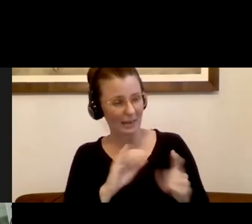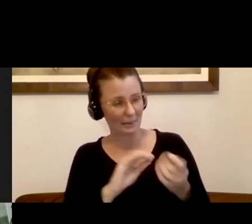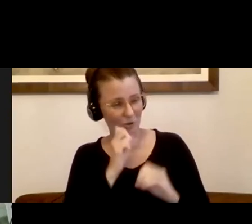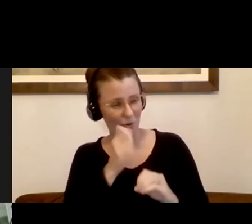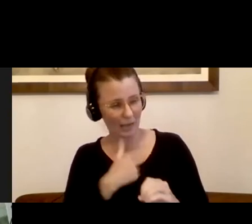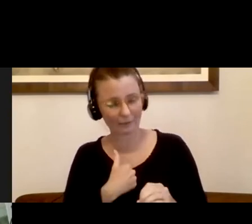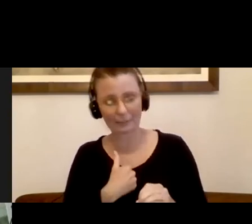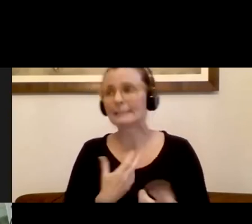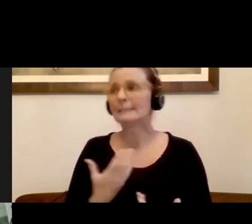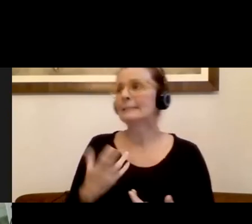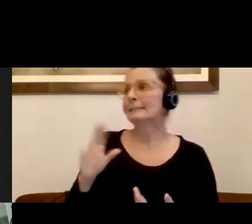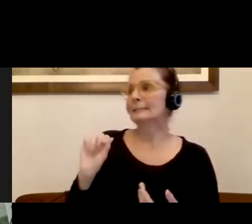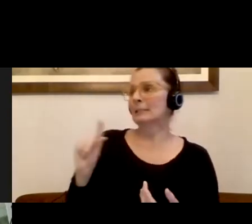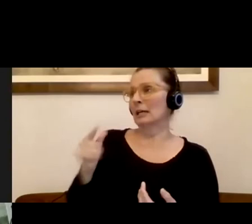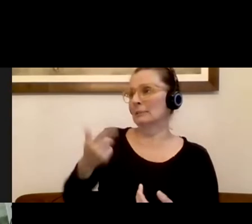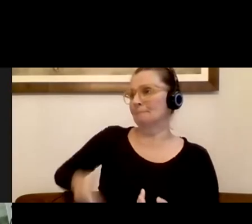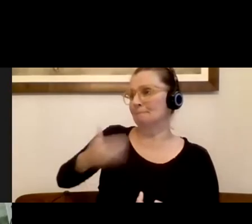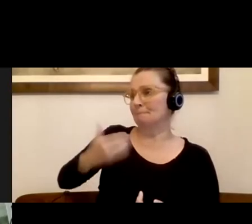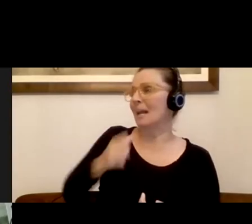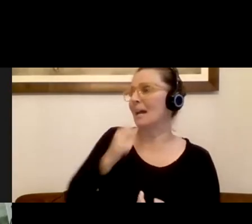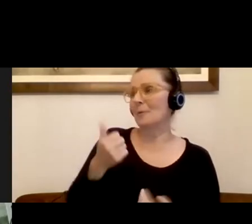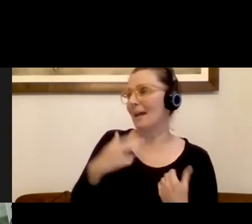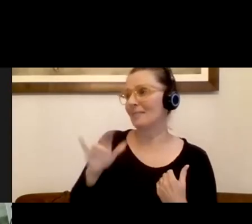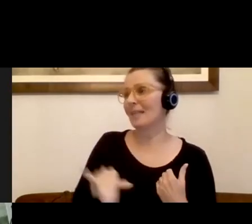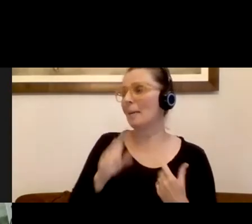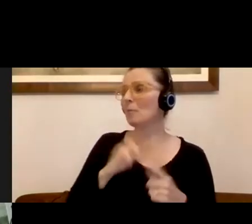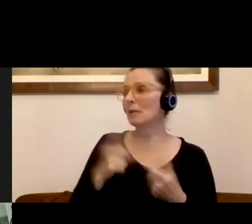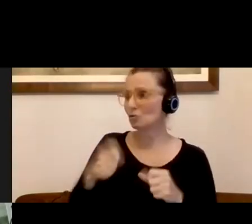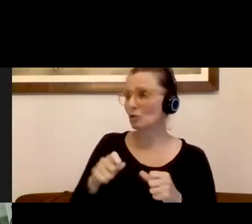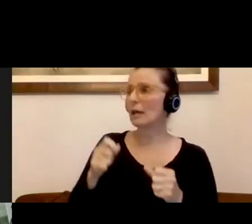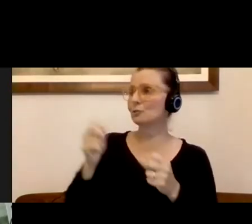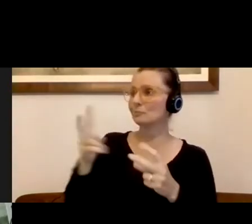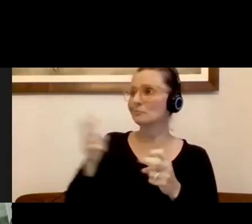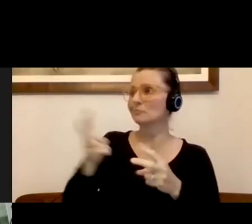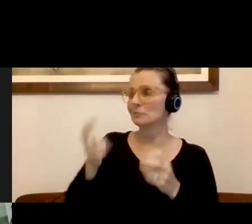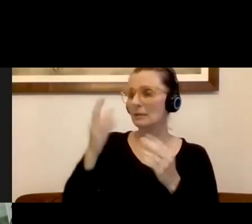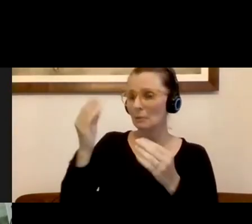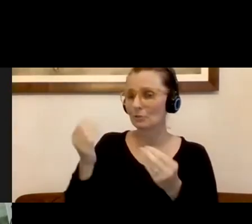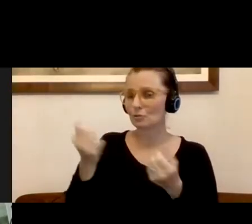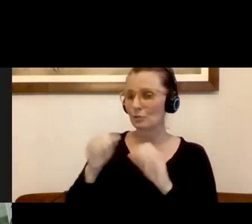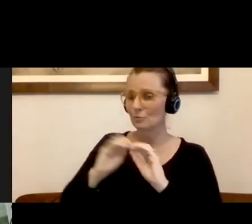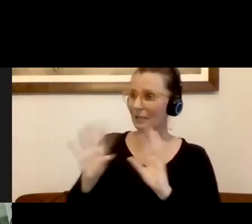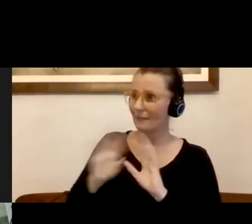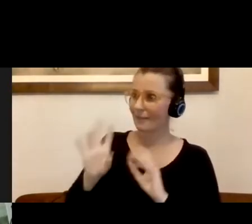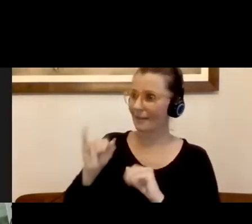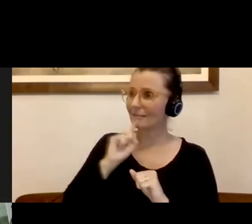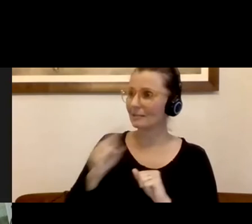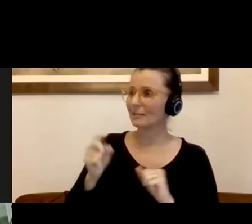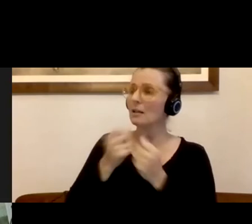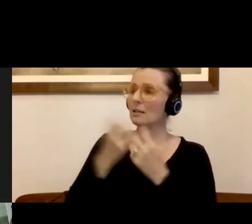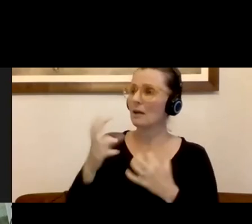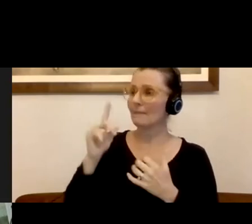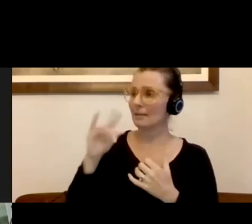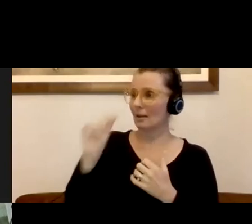breakdown of the seniors and we can certainly try and pull some of that information. So some clarity around that. A lot of the data that we